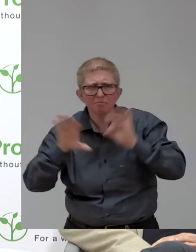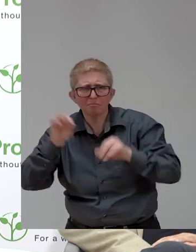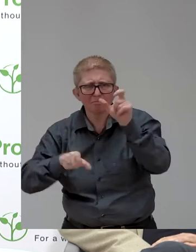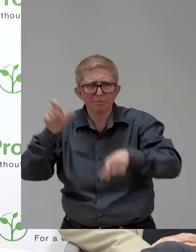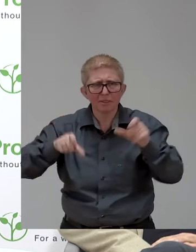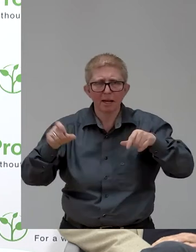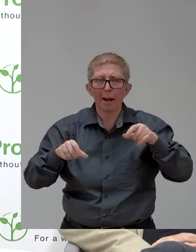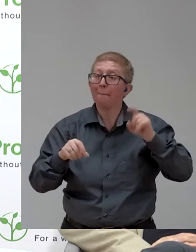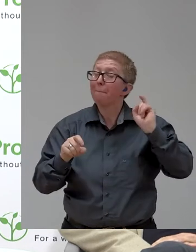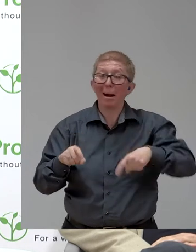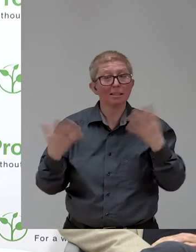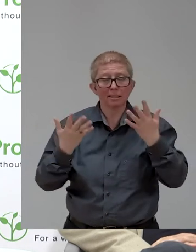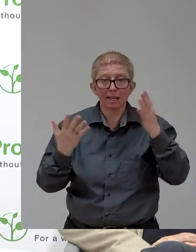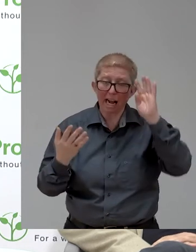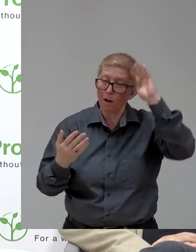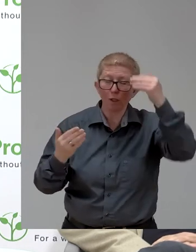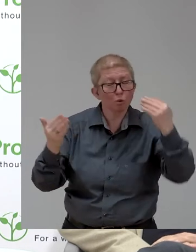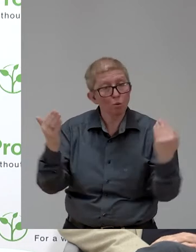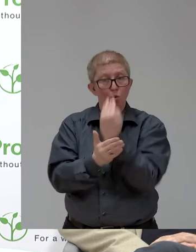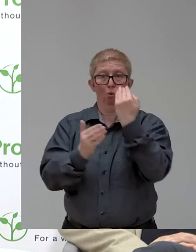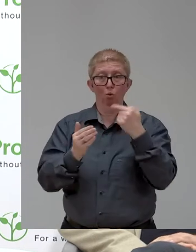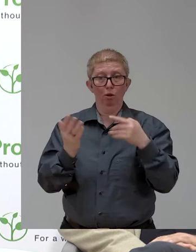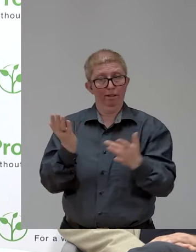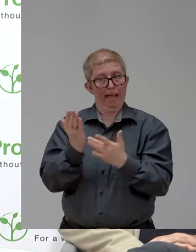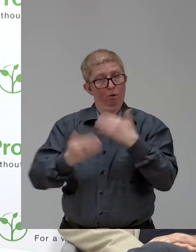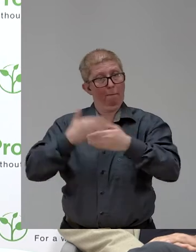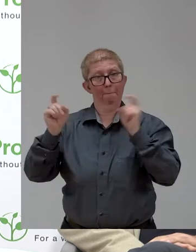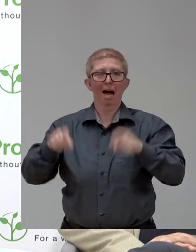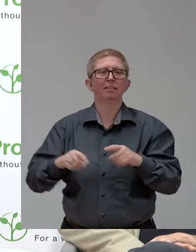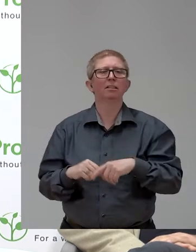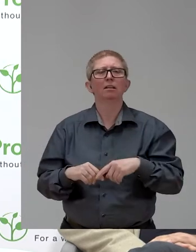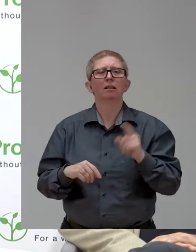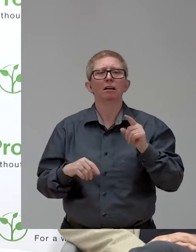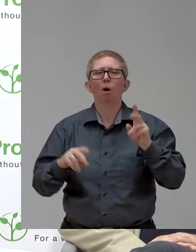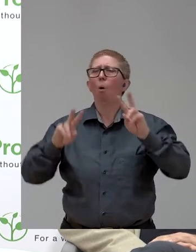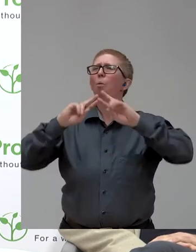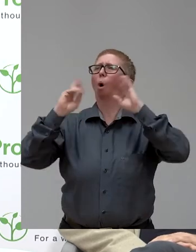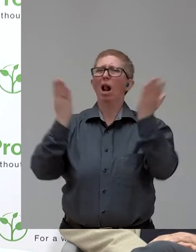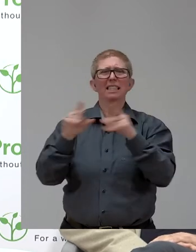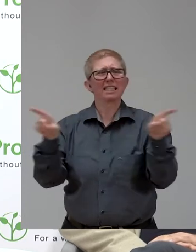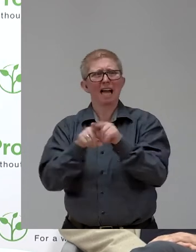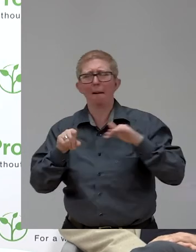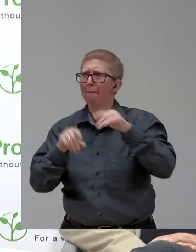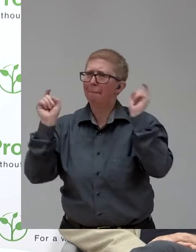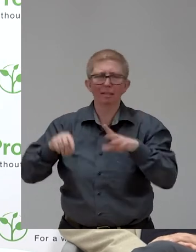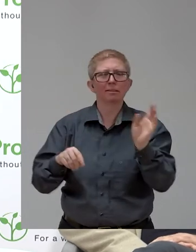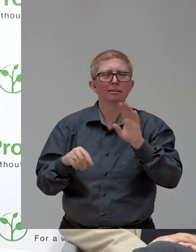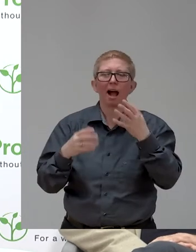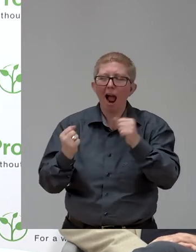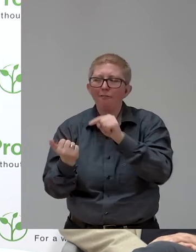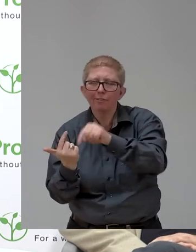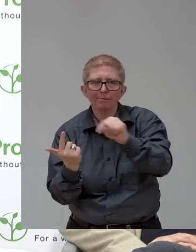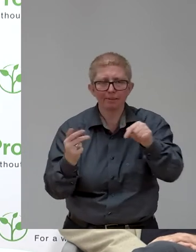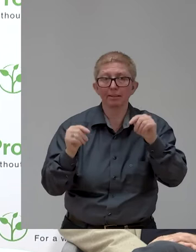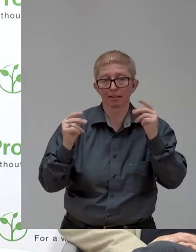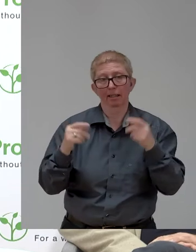necessarily a global innovation, but at least a regional one. We select on impact. We don't want unicorns and prototypes.